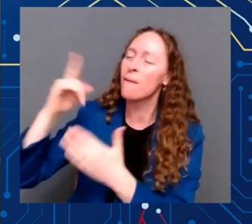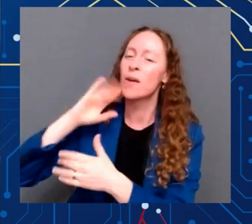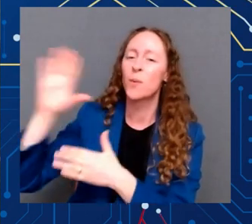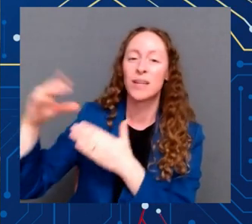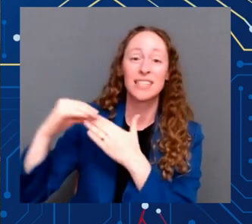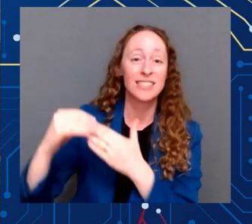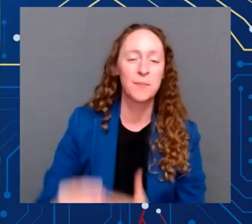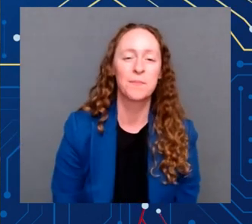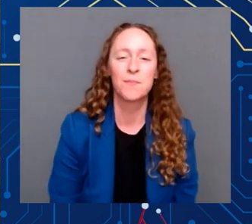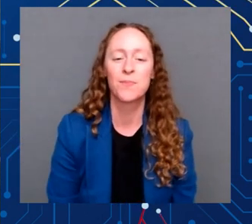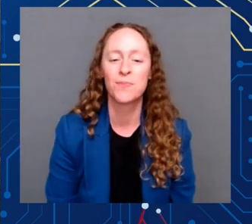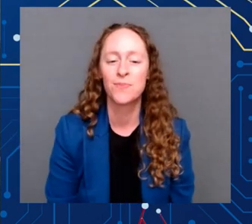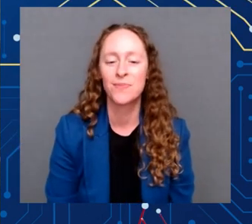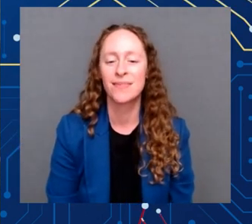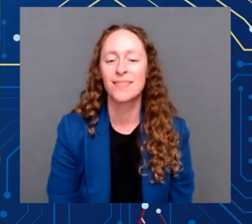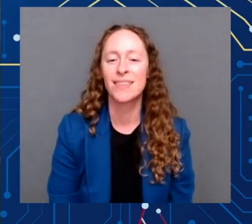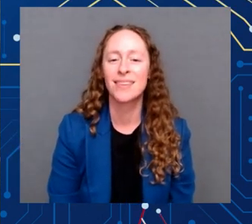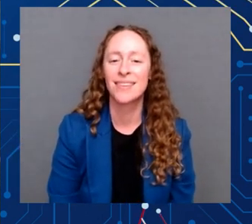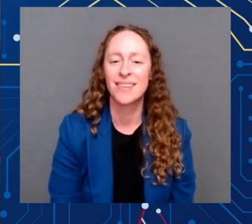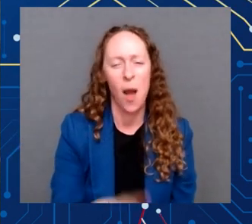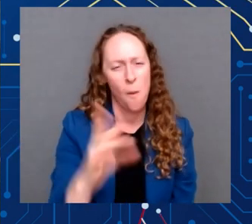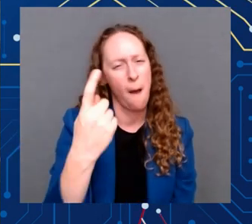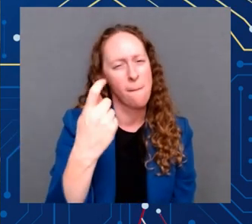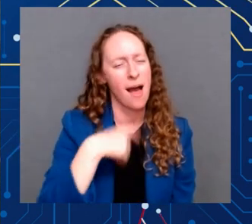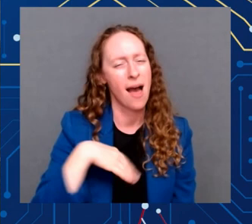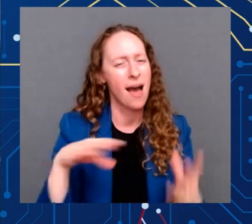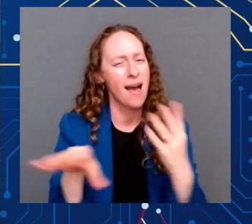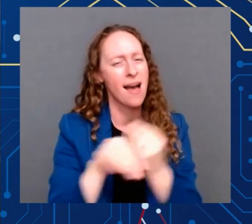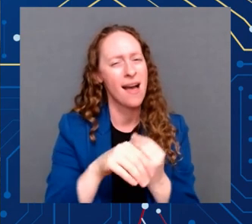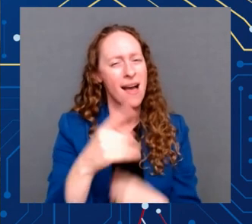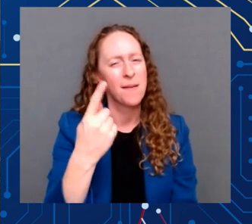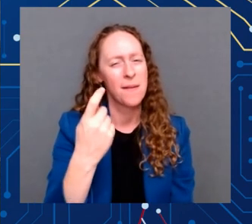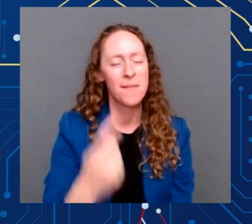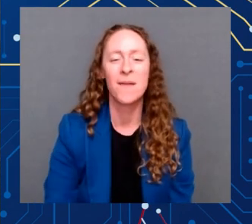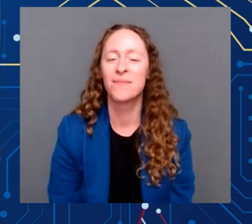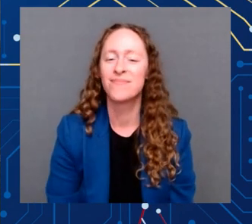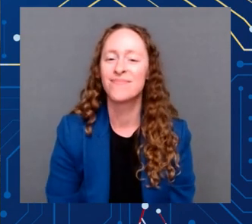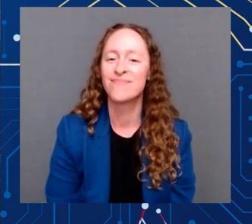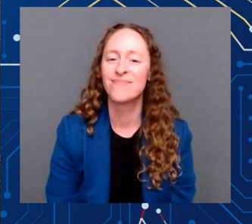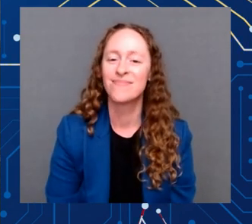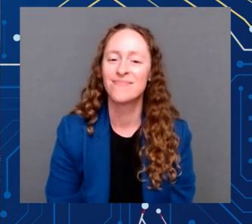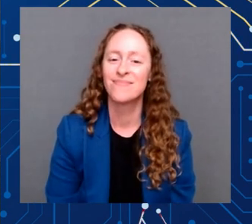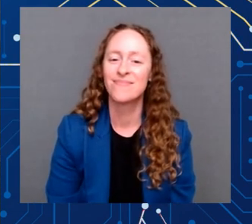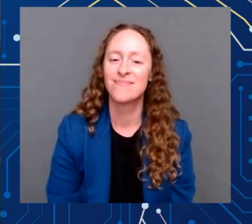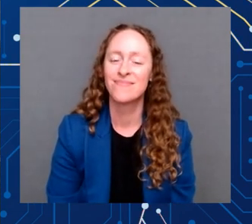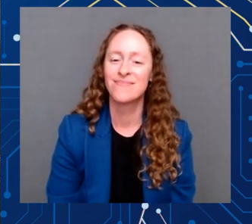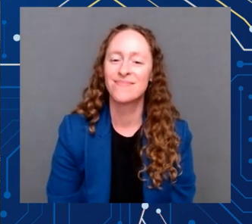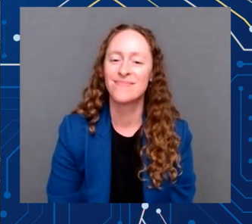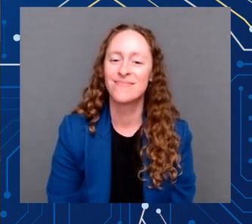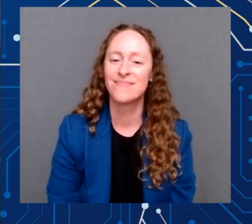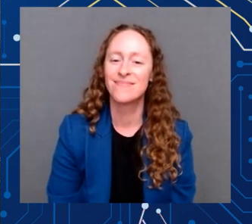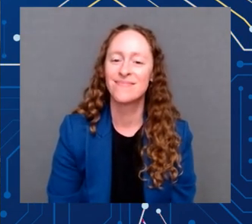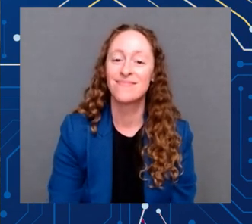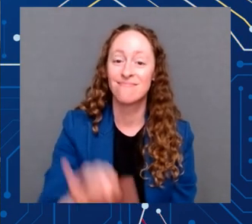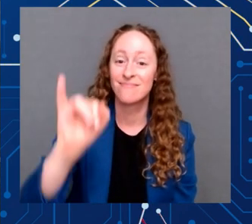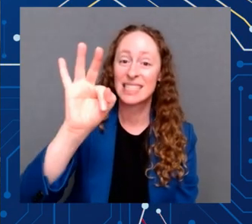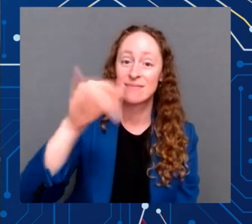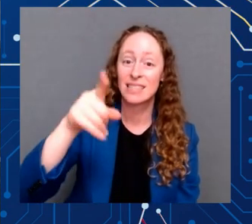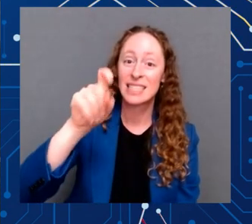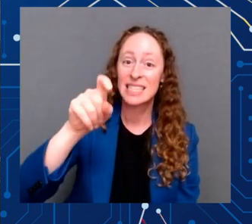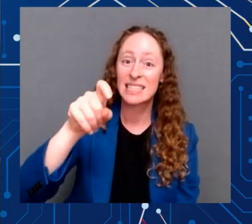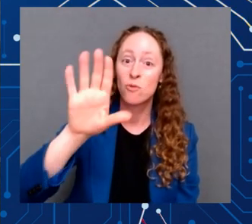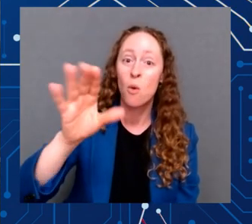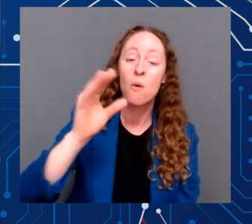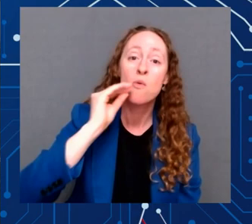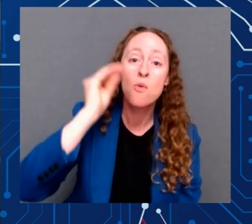And one last thing. If you ever need a charge for your electric Corvette one day, I got your